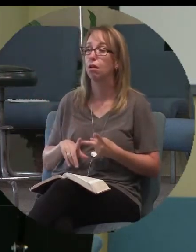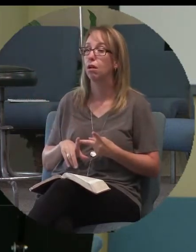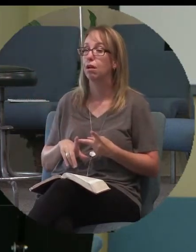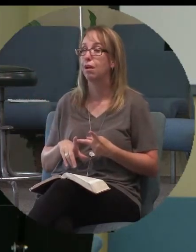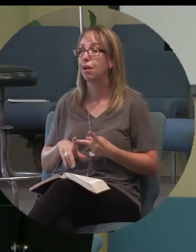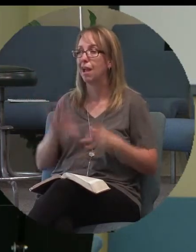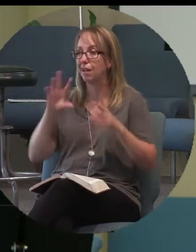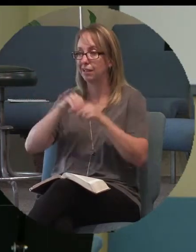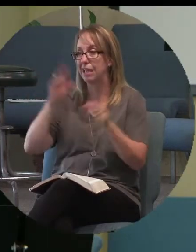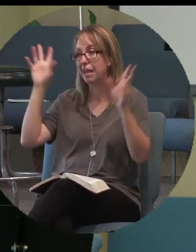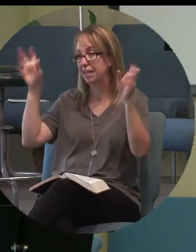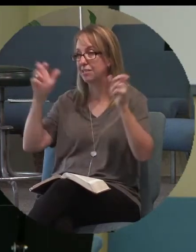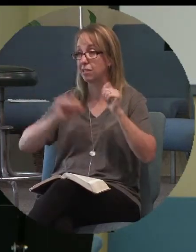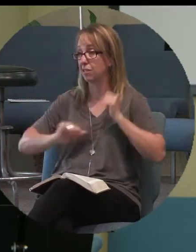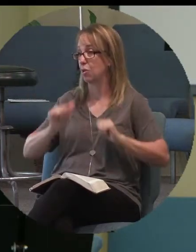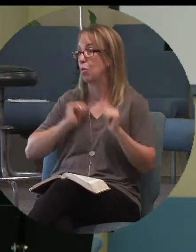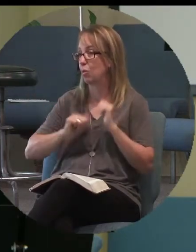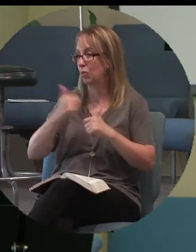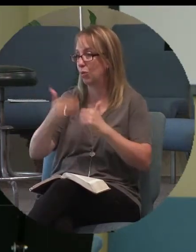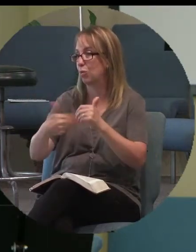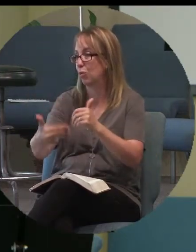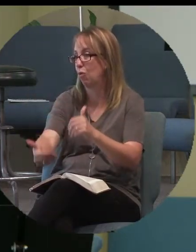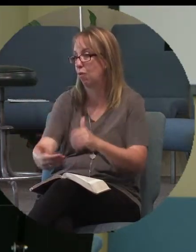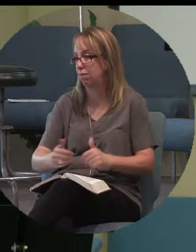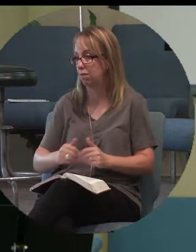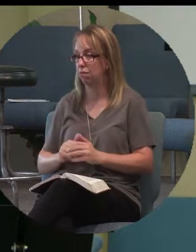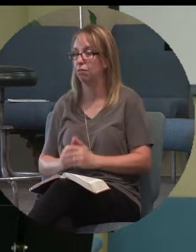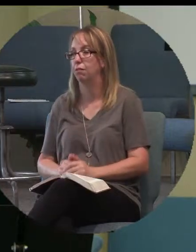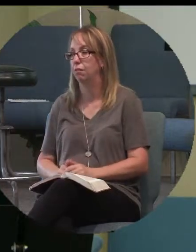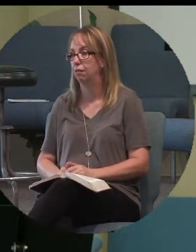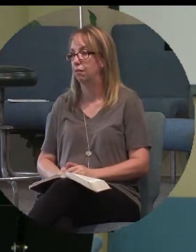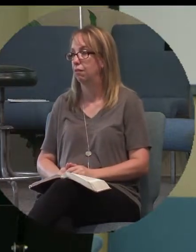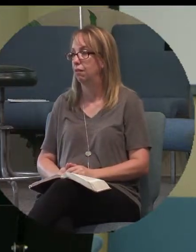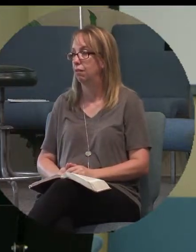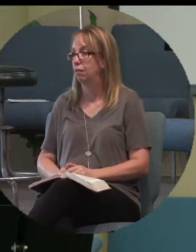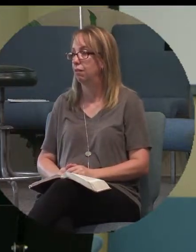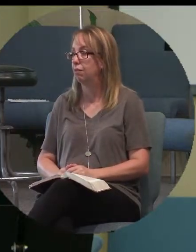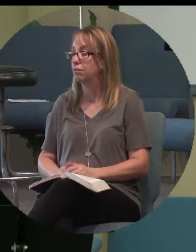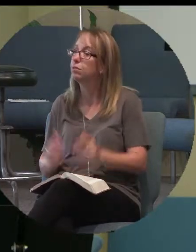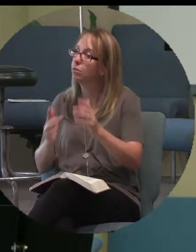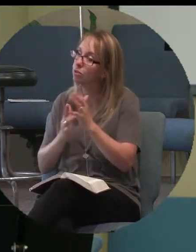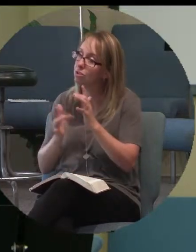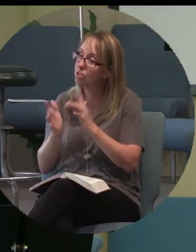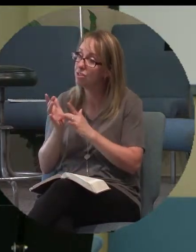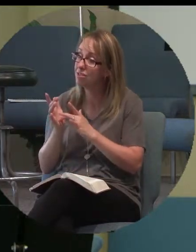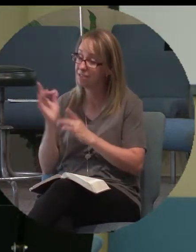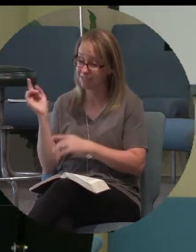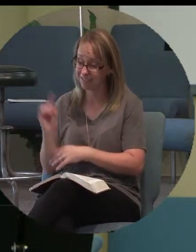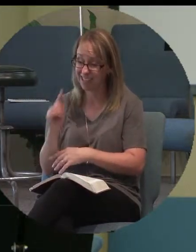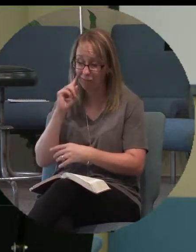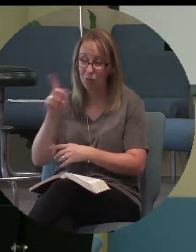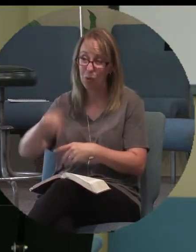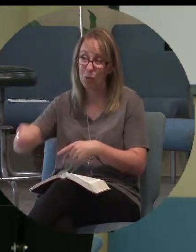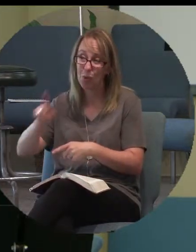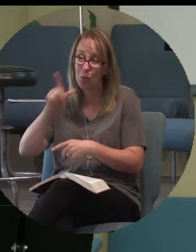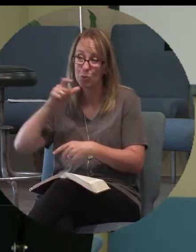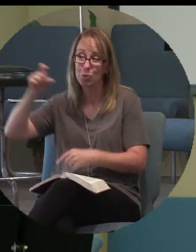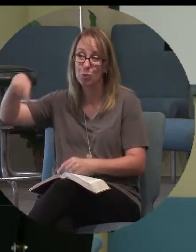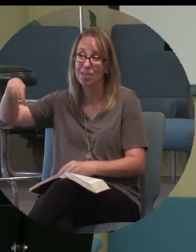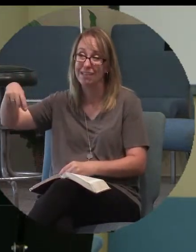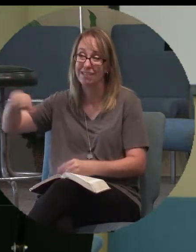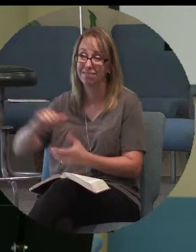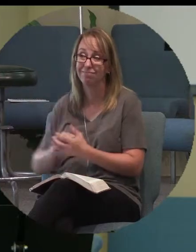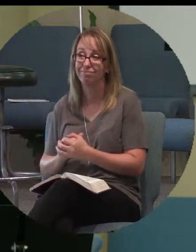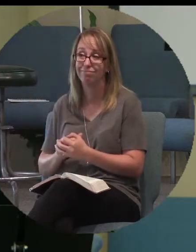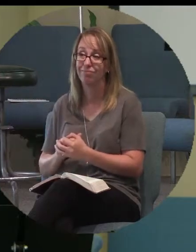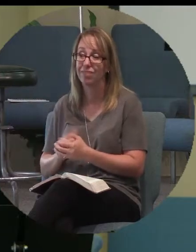get into the groove, so to speak. And so Jesus came for the needy. He came